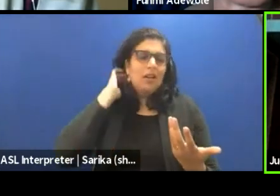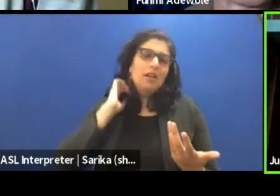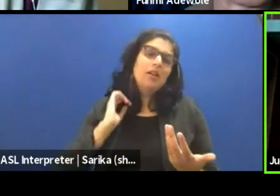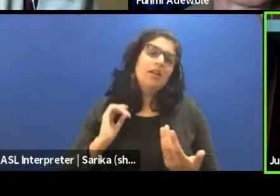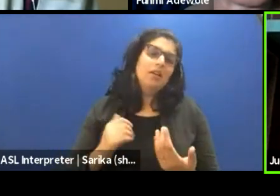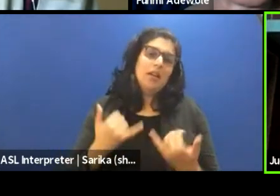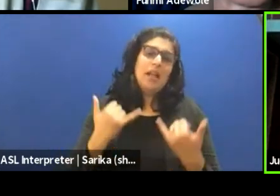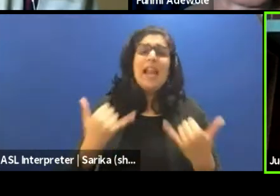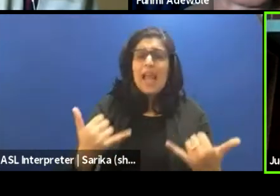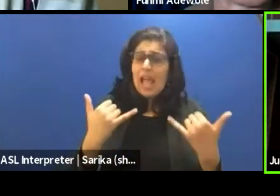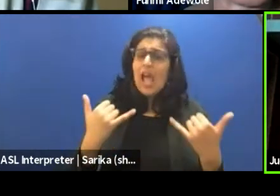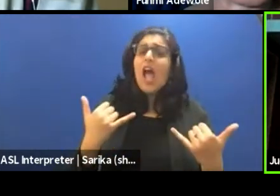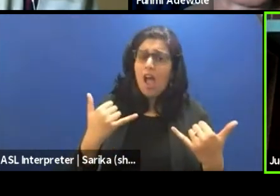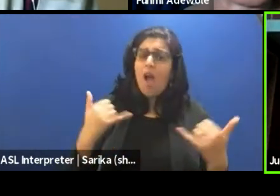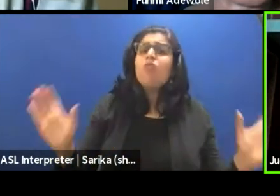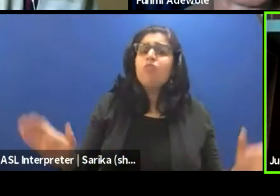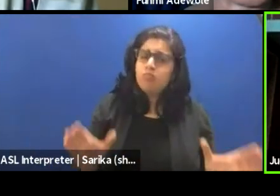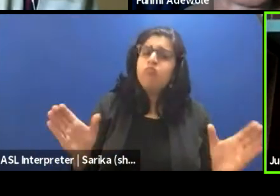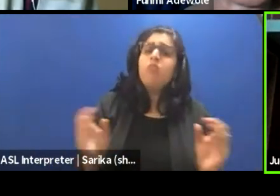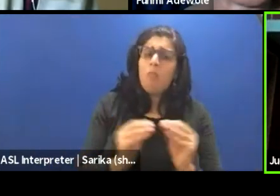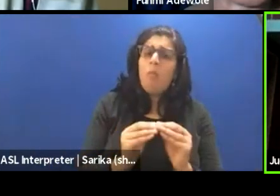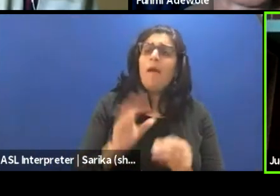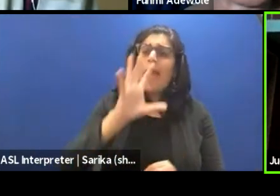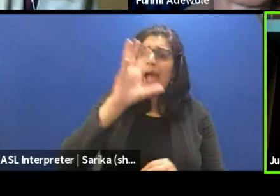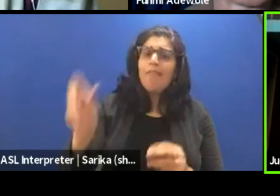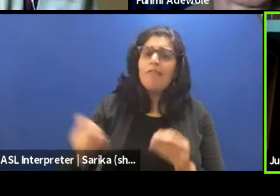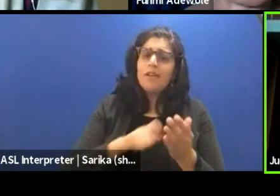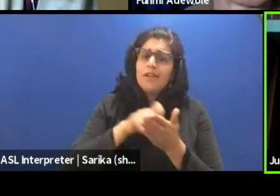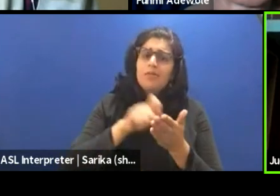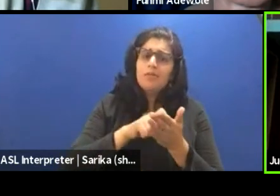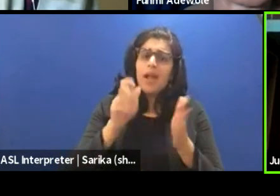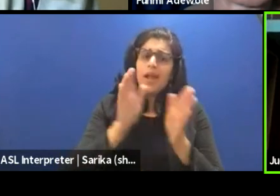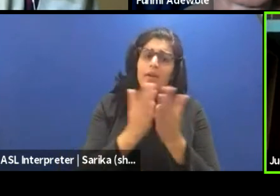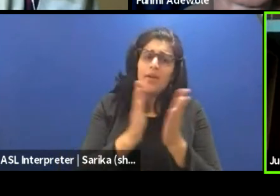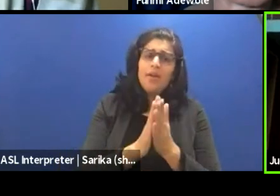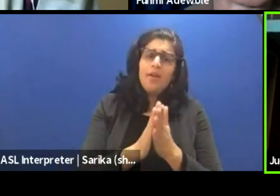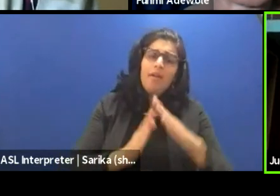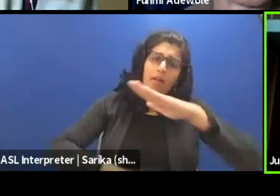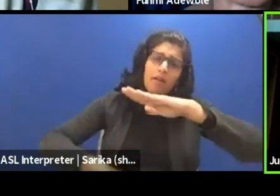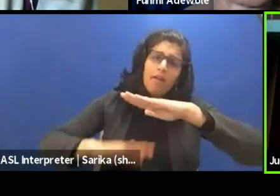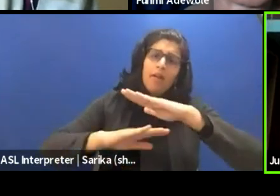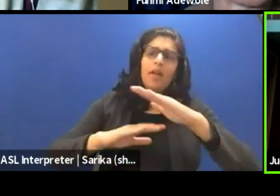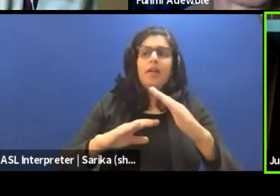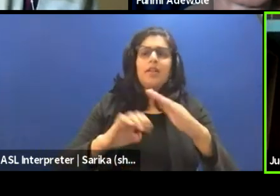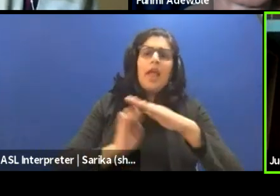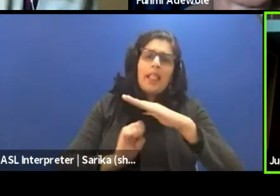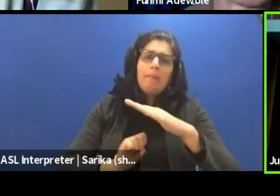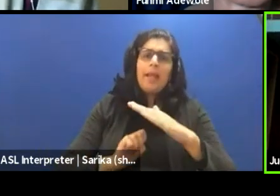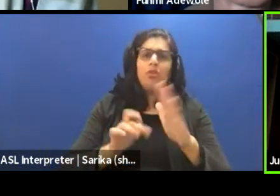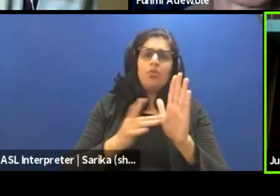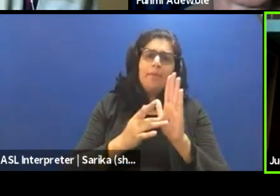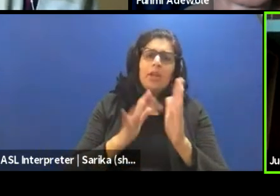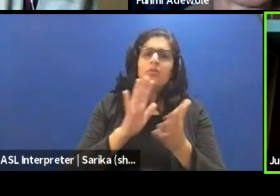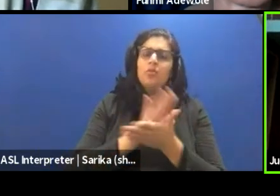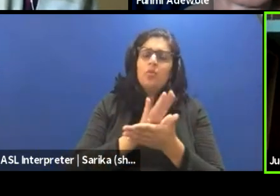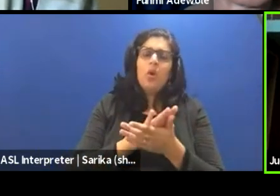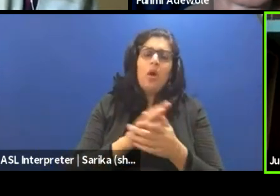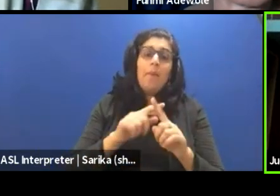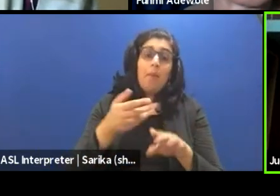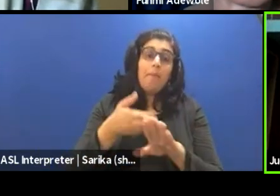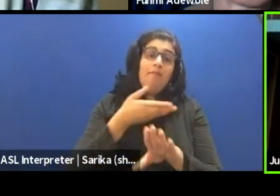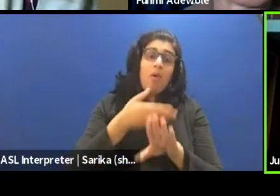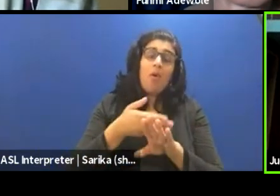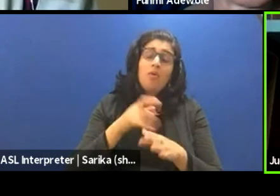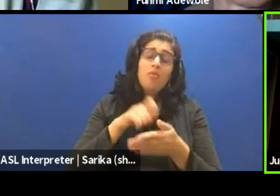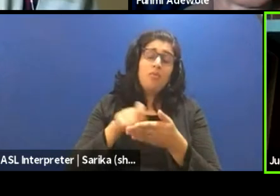African authorship in, you know, pre, well, I say pre-primary school, primary school and secondary school and all of that. But before then, we were reading the same books